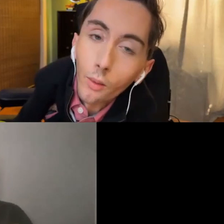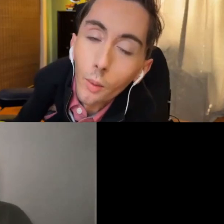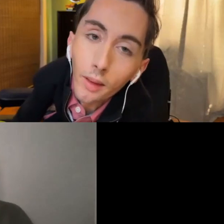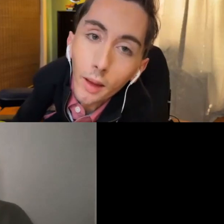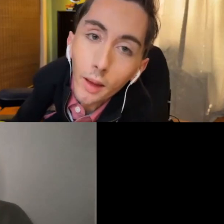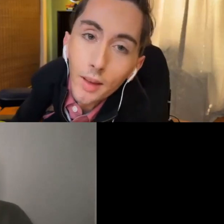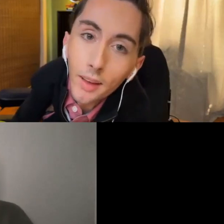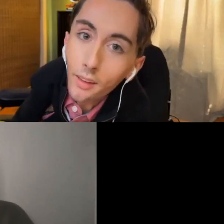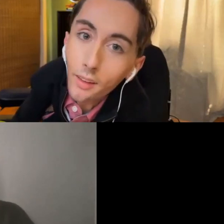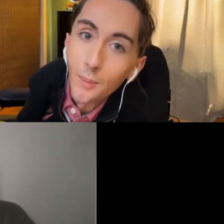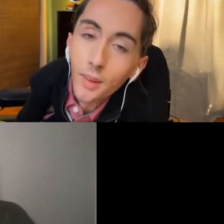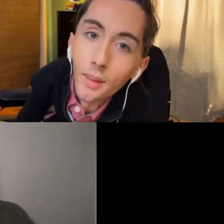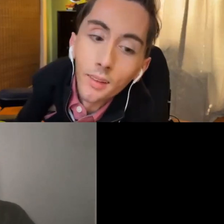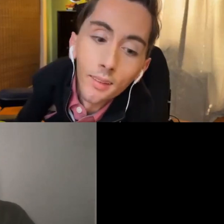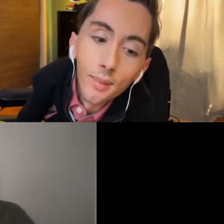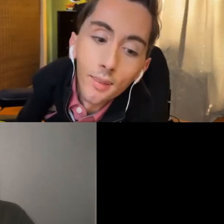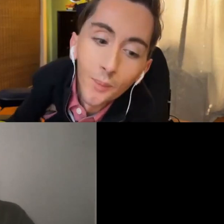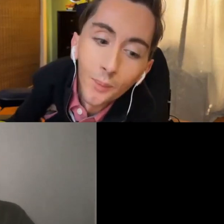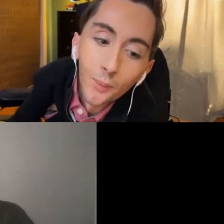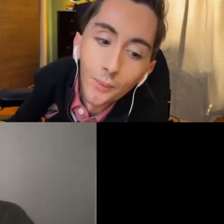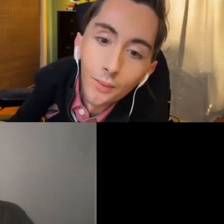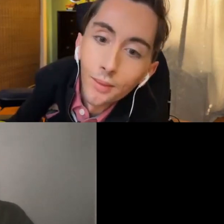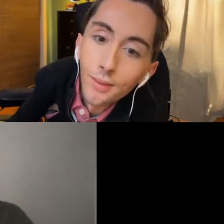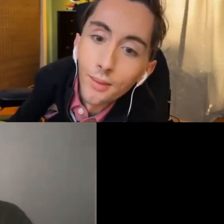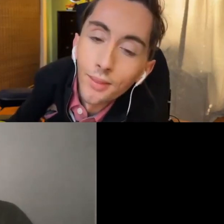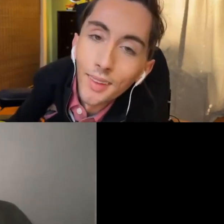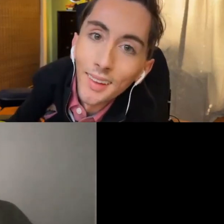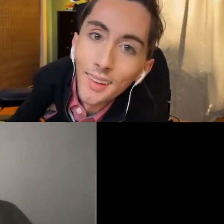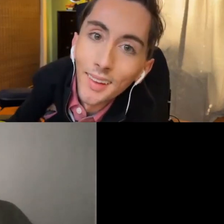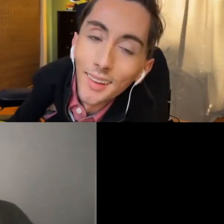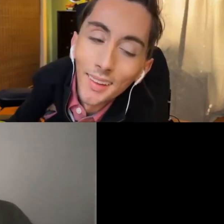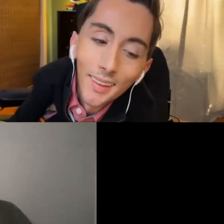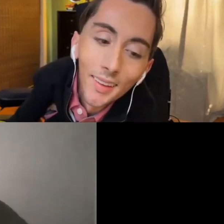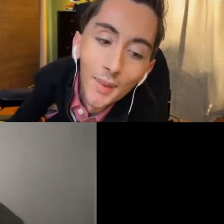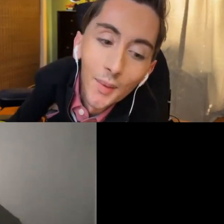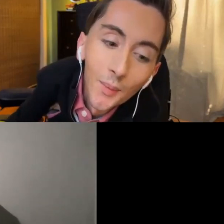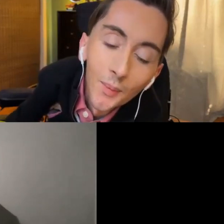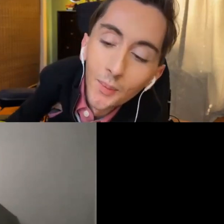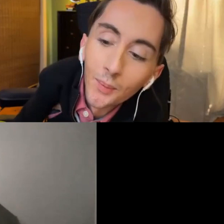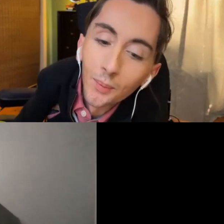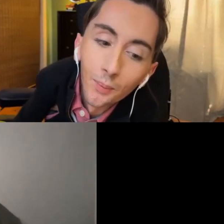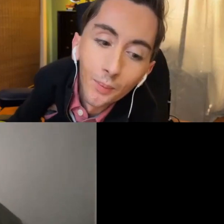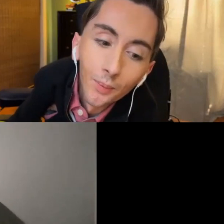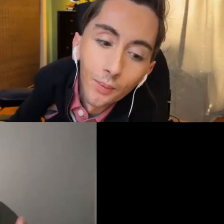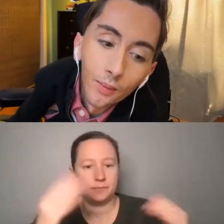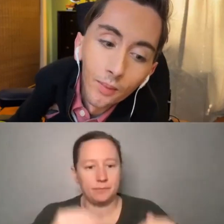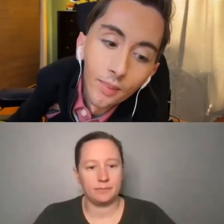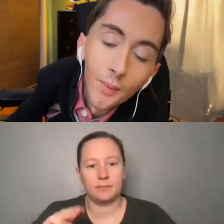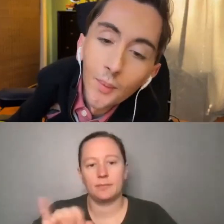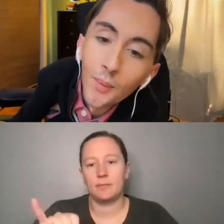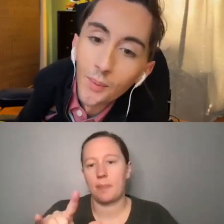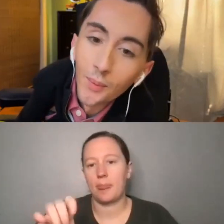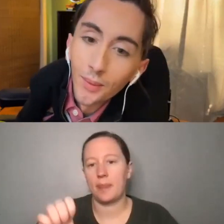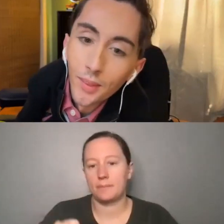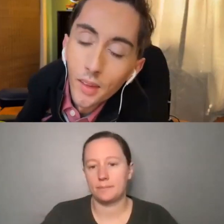So I'm really happy to be here. Yay, thanks for being here, Sam. Now let's go to Miles Hunt.